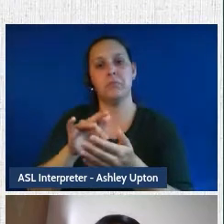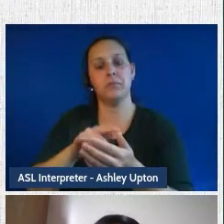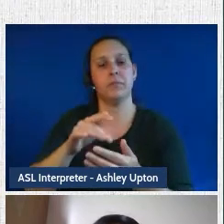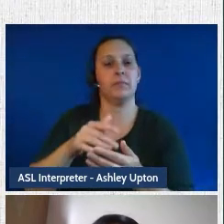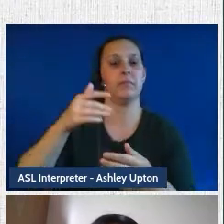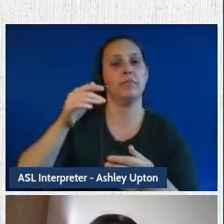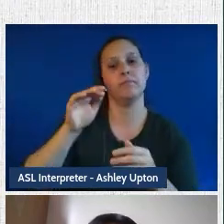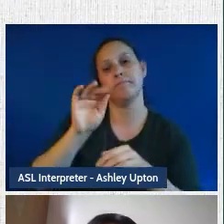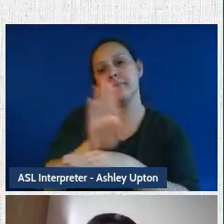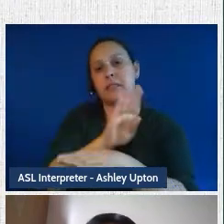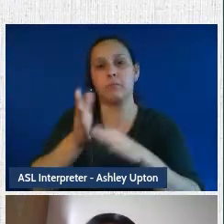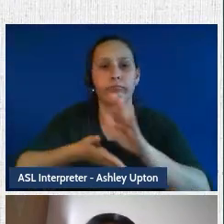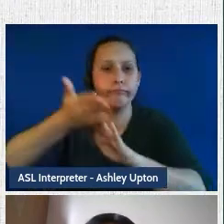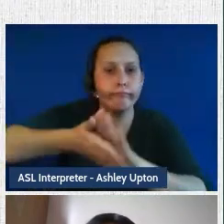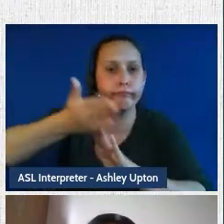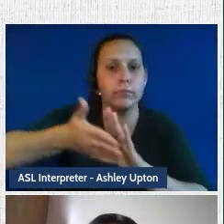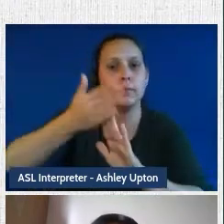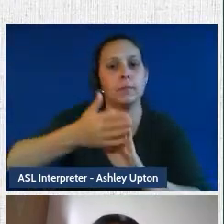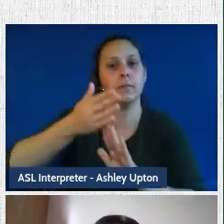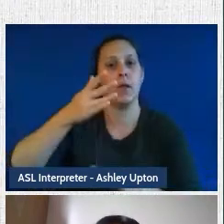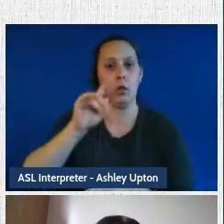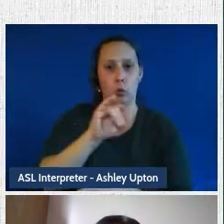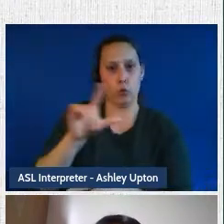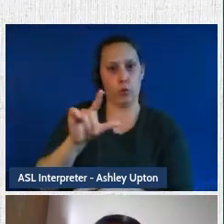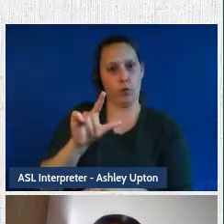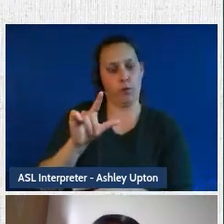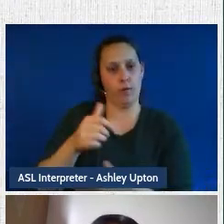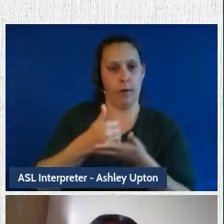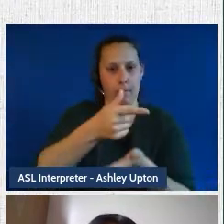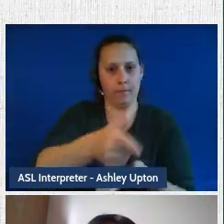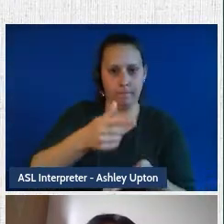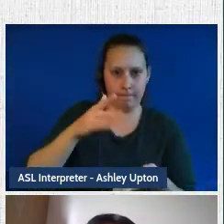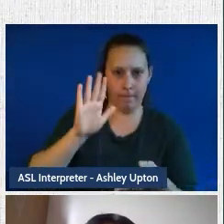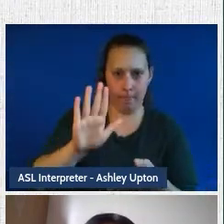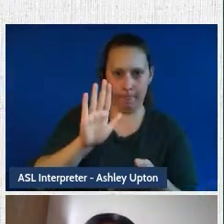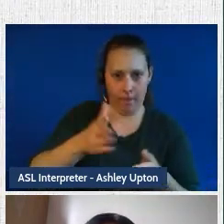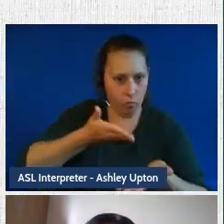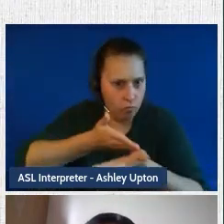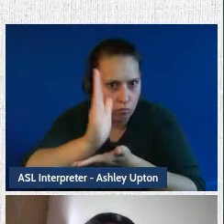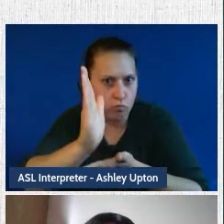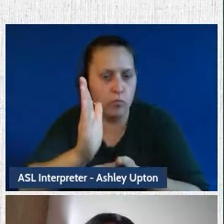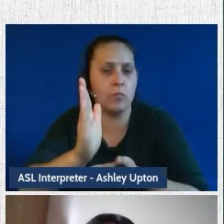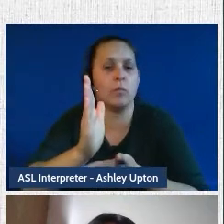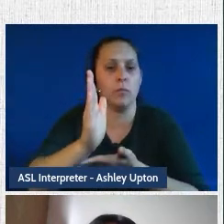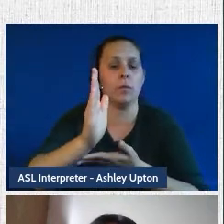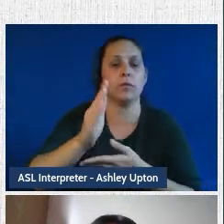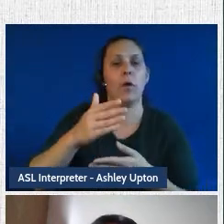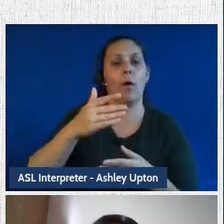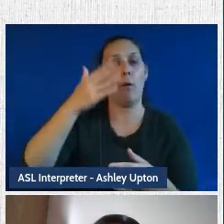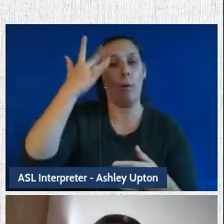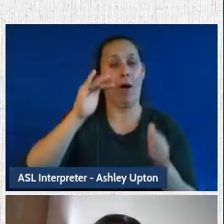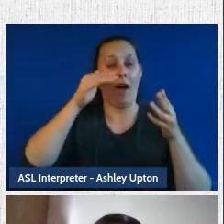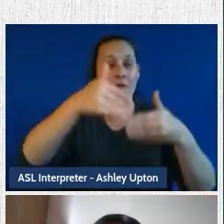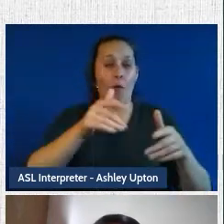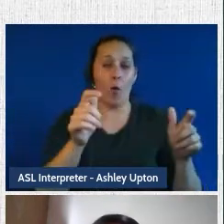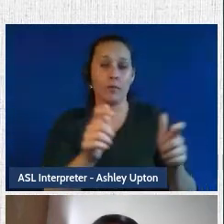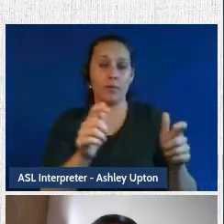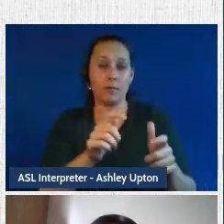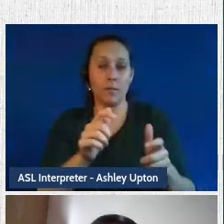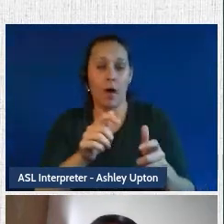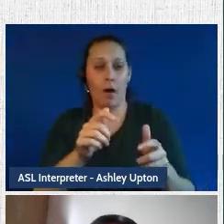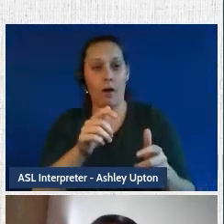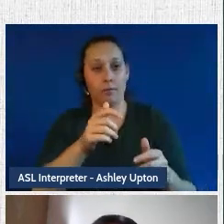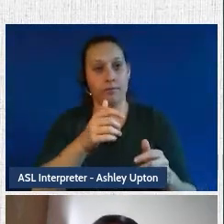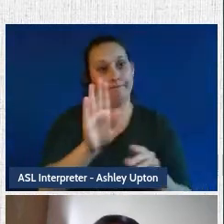help them access their trademark rights. So we targeted small to medium enterprises in particular because we found through our research that